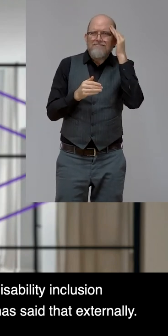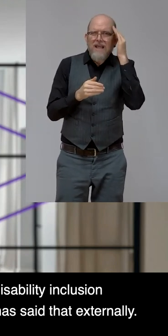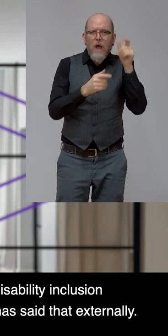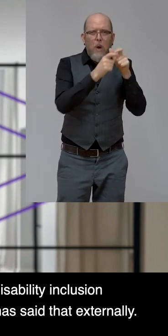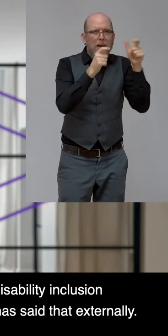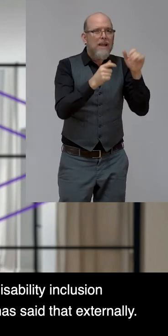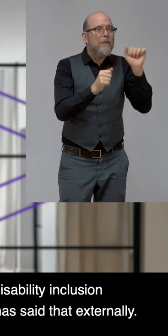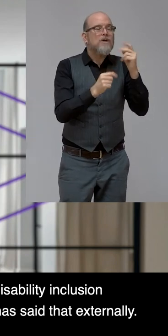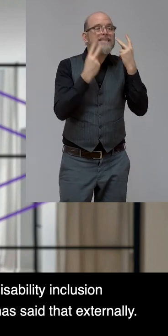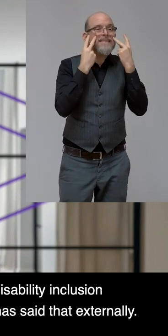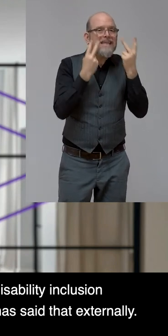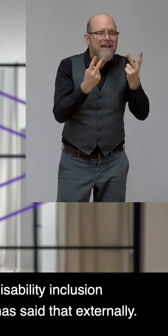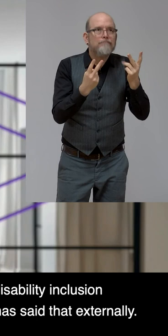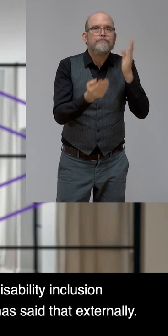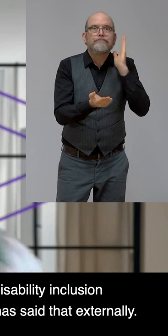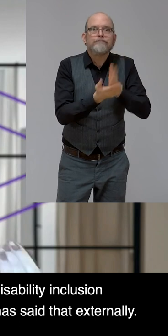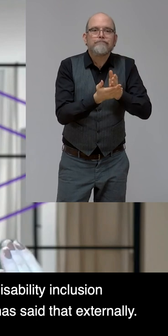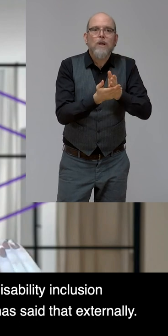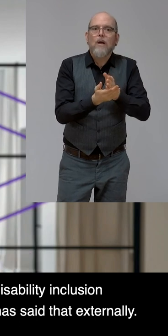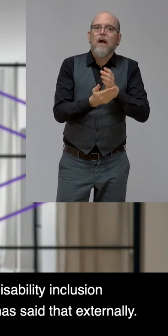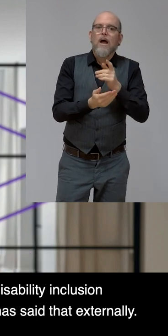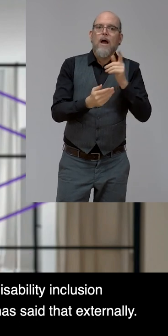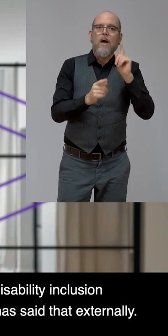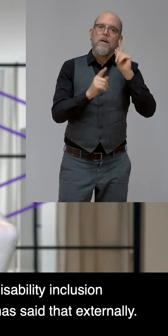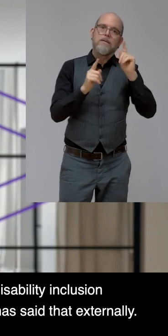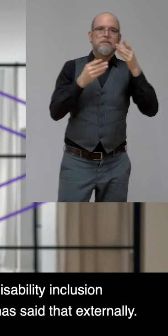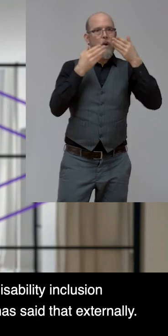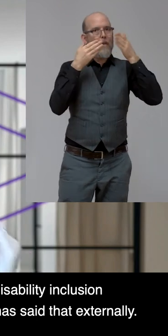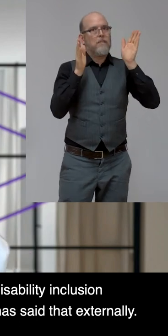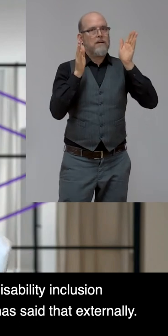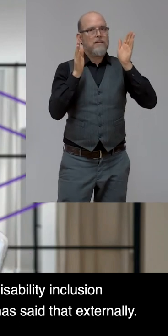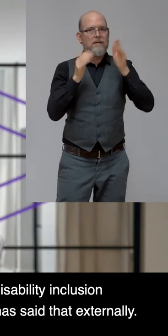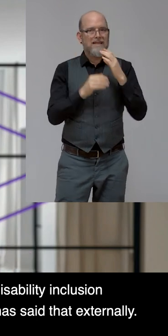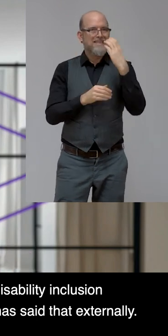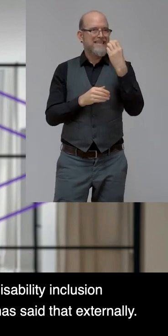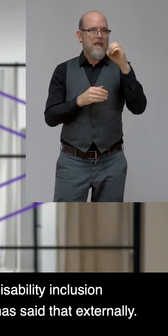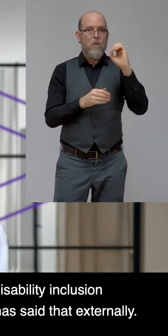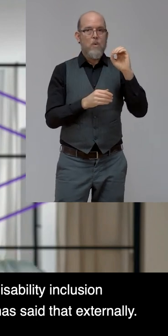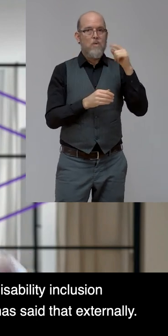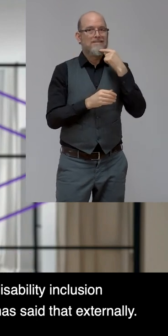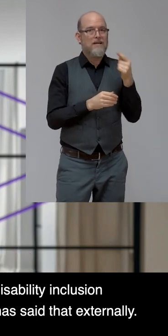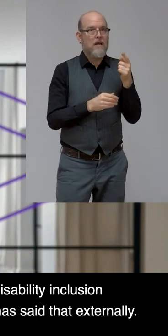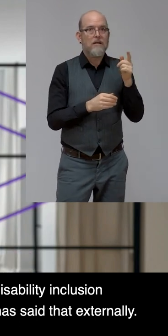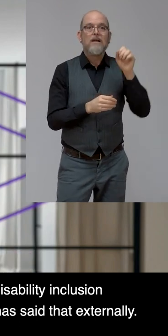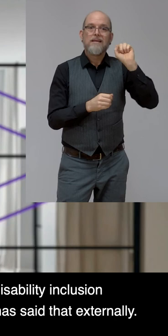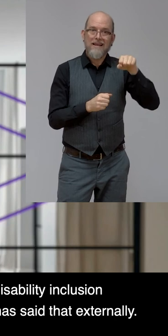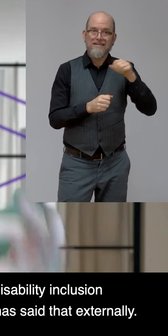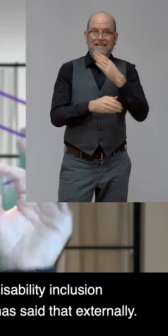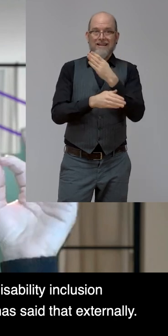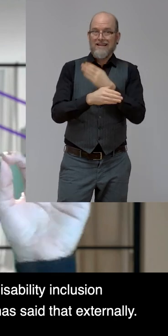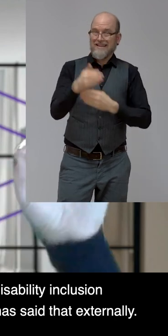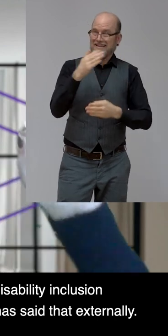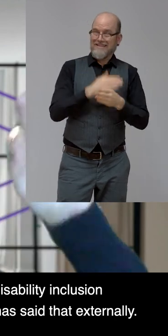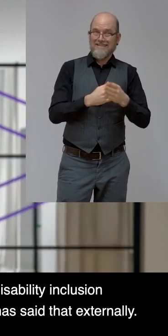Sweet, right, has said openly, Carla, right, that disability inclusion is really personal for her.